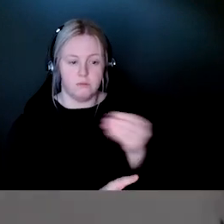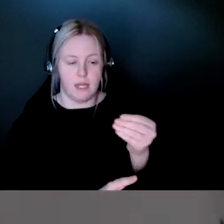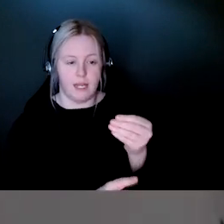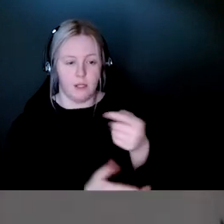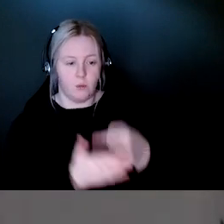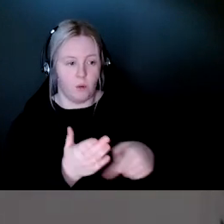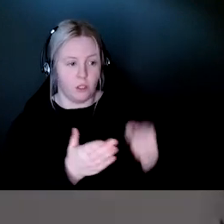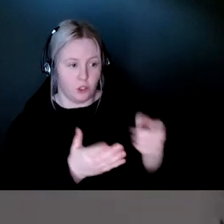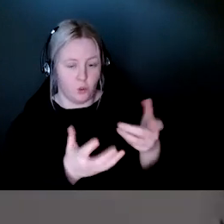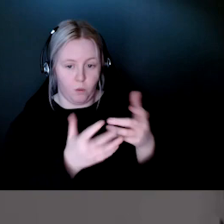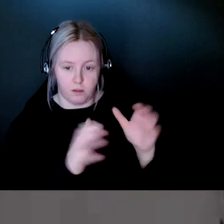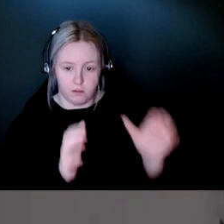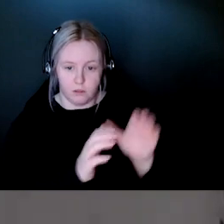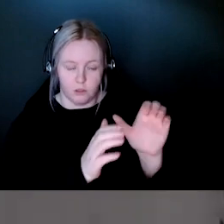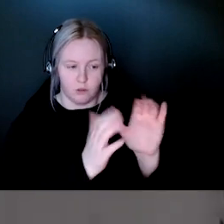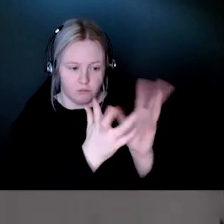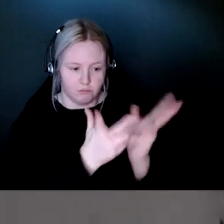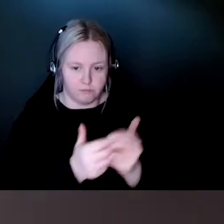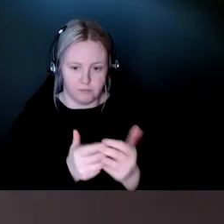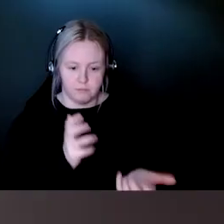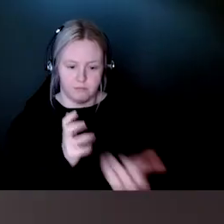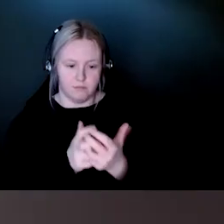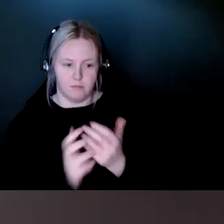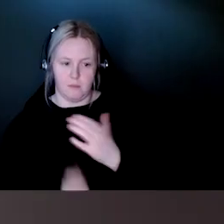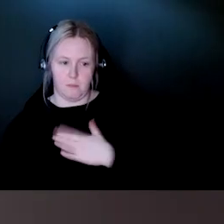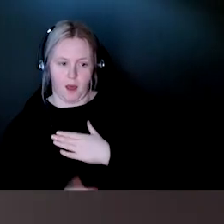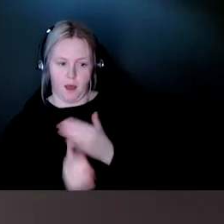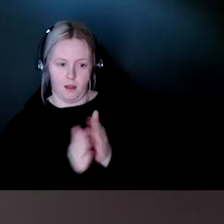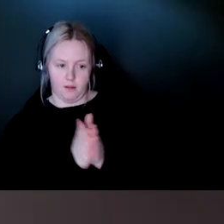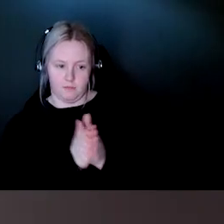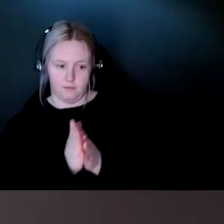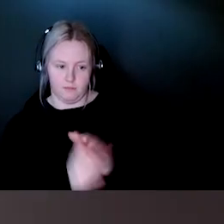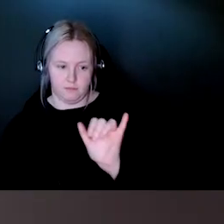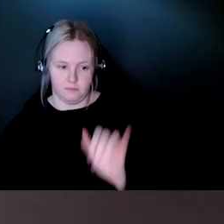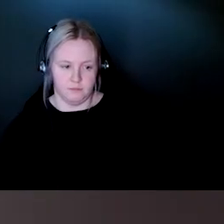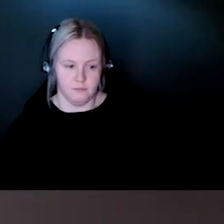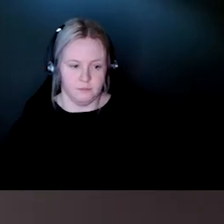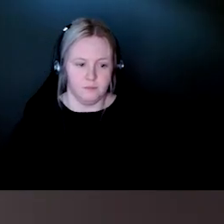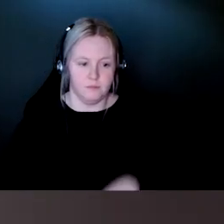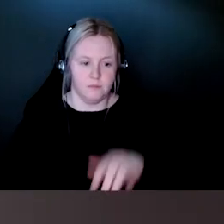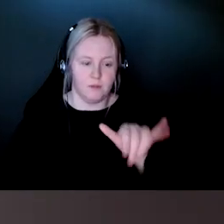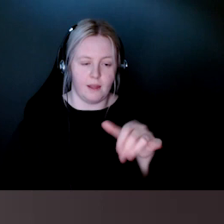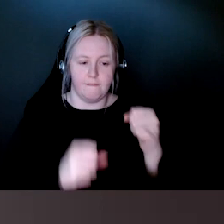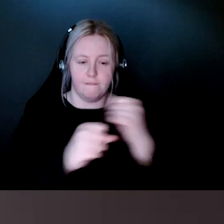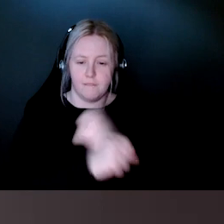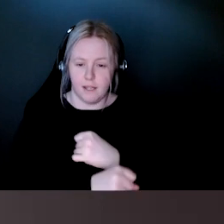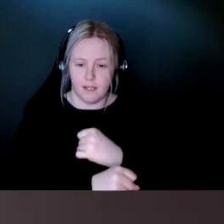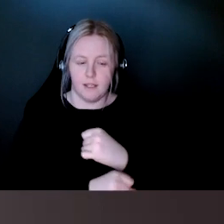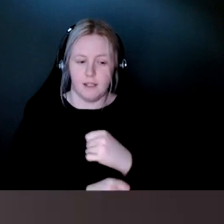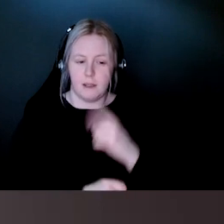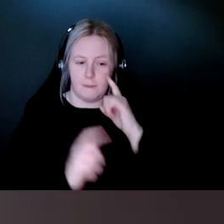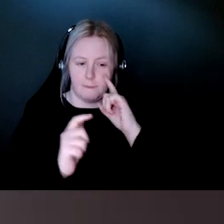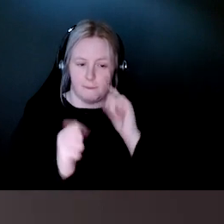align very much with my own sort of passions. What's unique about Fighting Blindness Canada's mentorship program